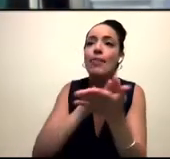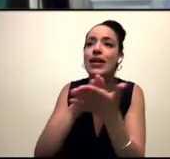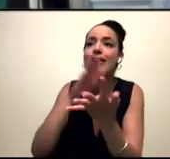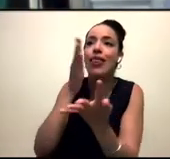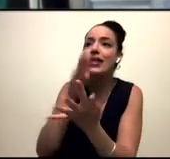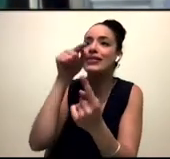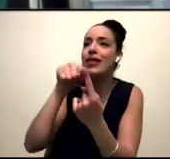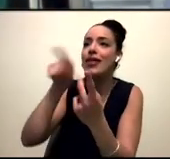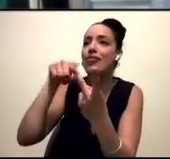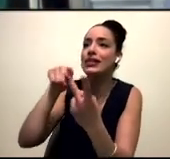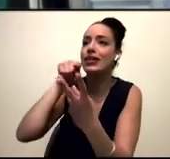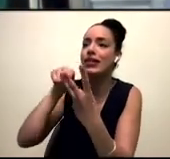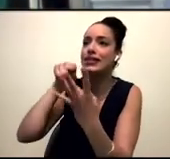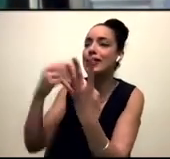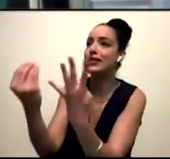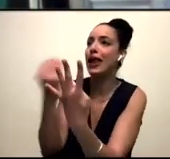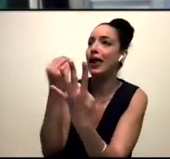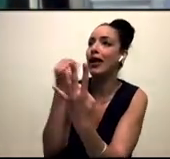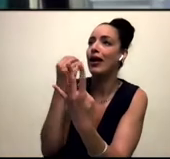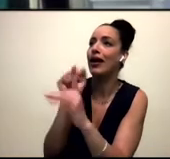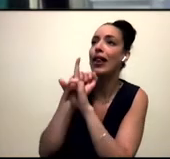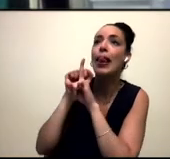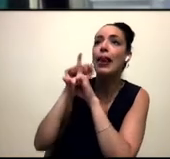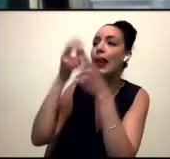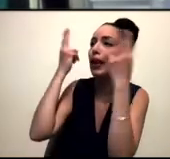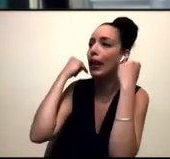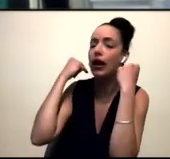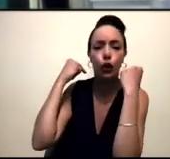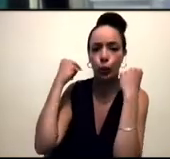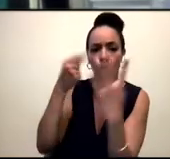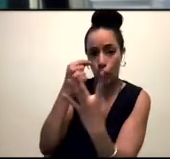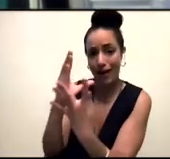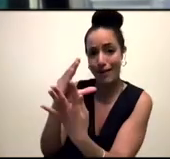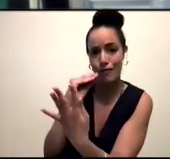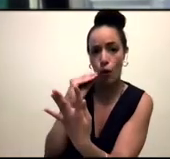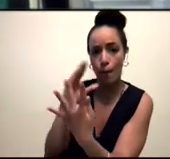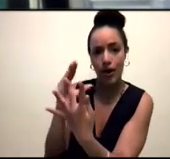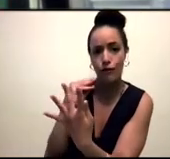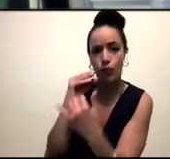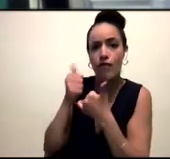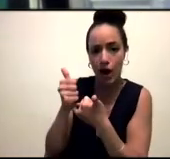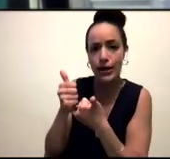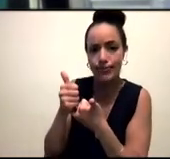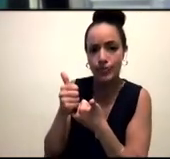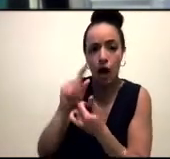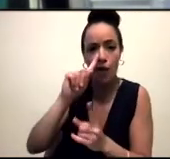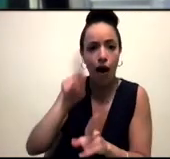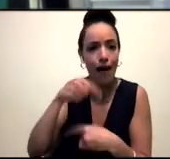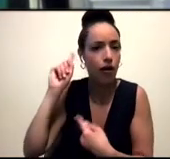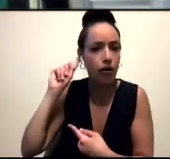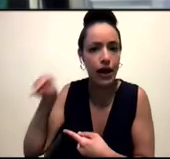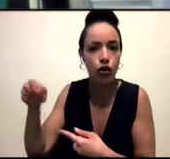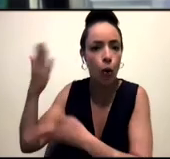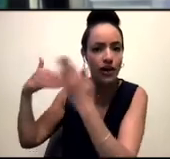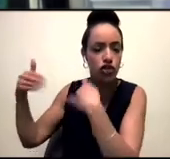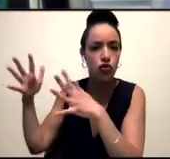course, I can be informed by that. And I have to be informed by that and have to be informed by history. But I can't ignore history the way that we're taught to